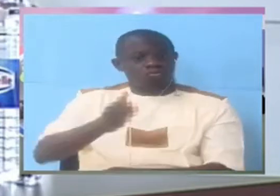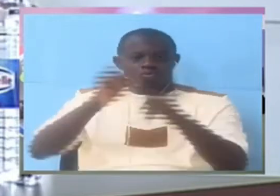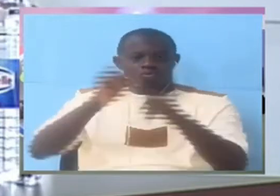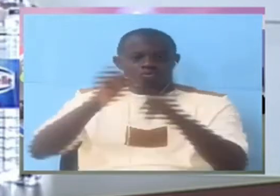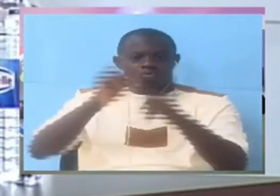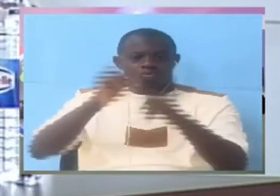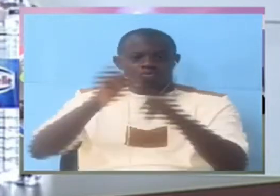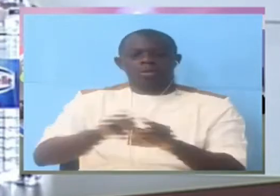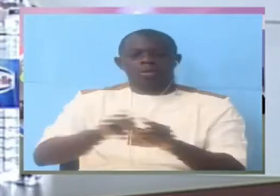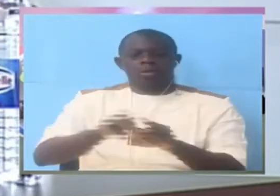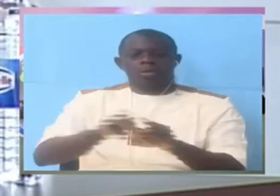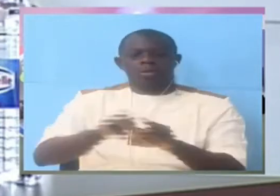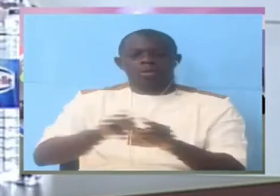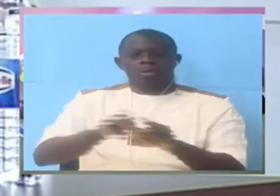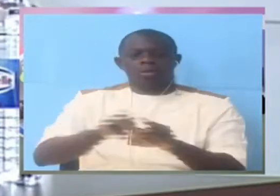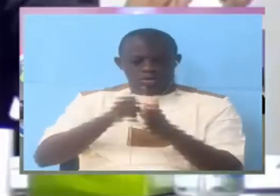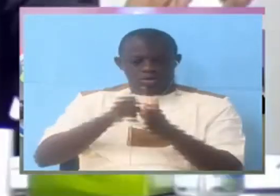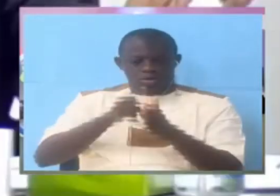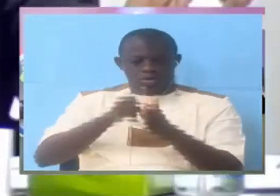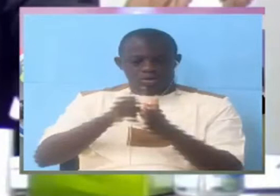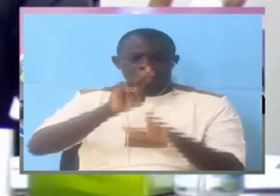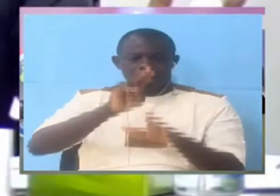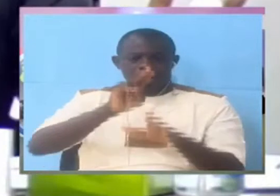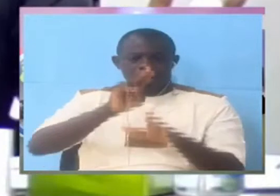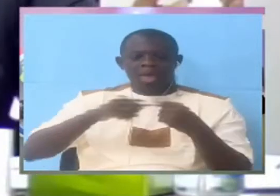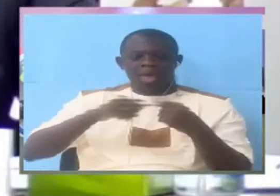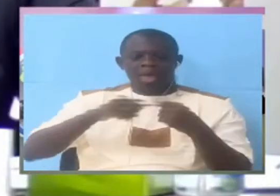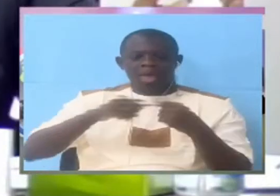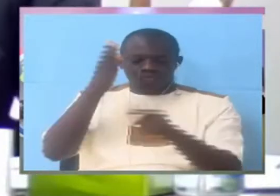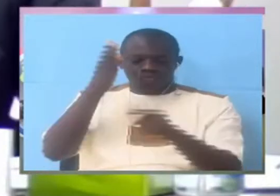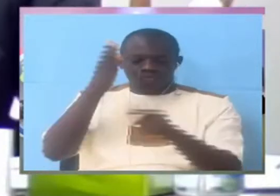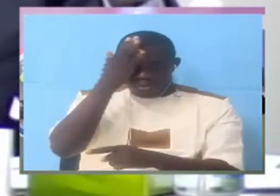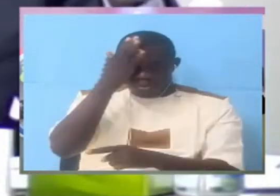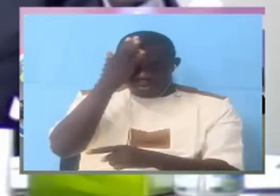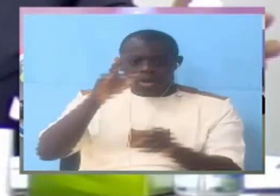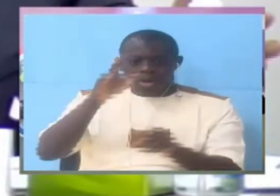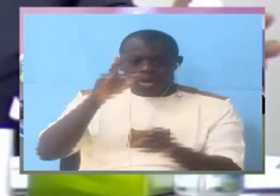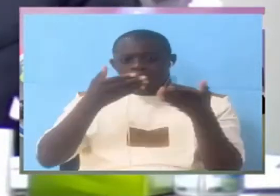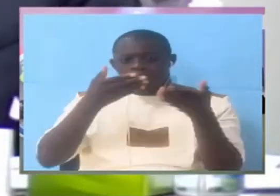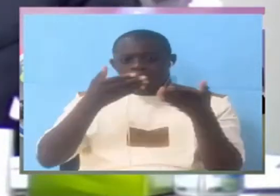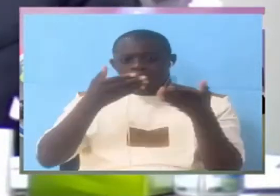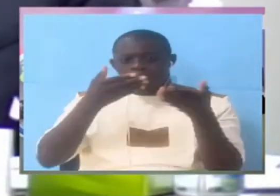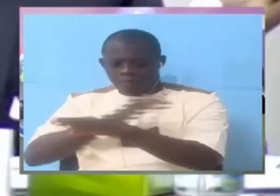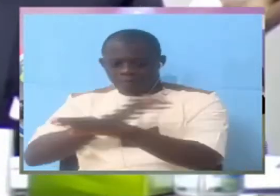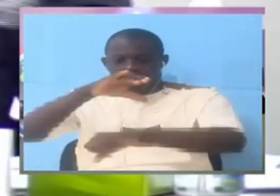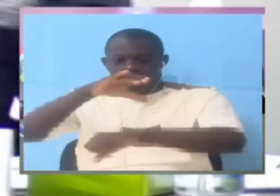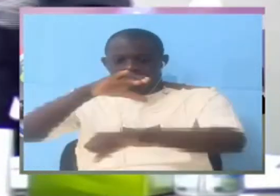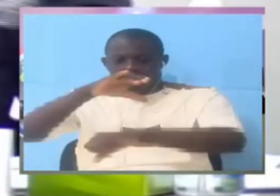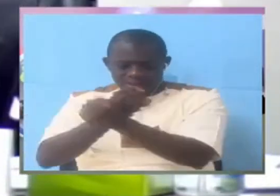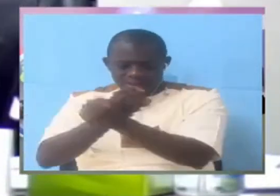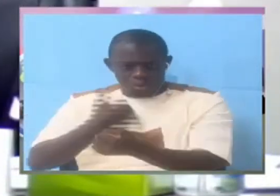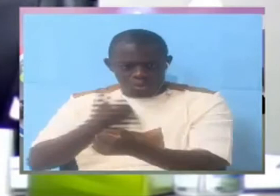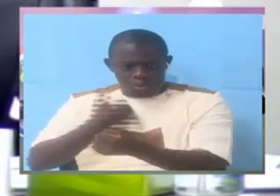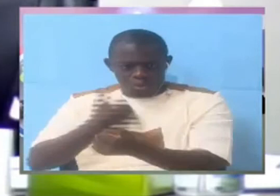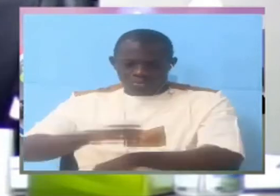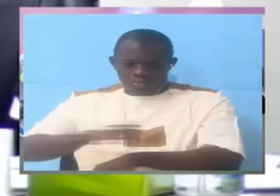you you are denying knowledge of fact that the procedure was arrested people are brought to